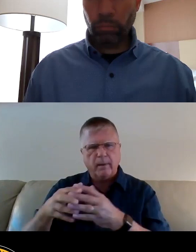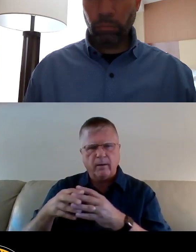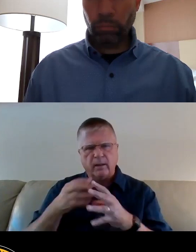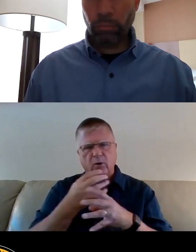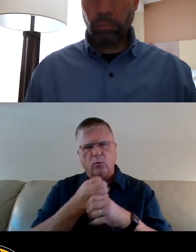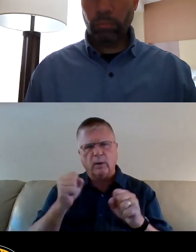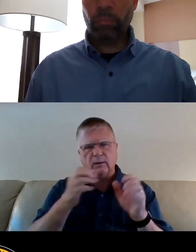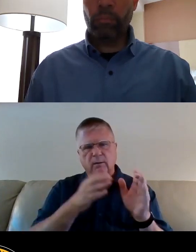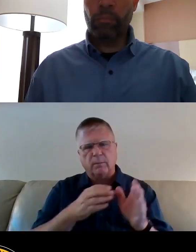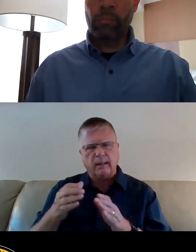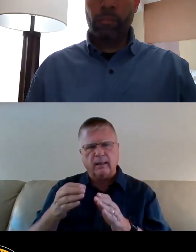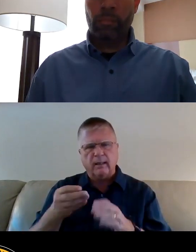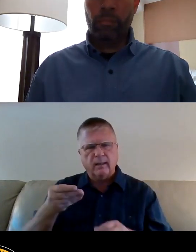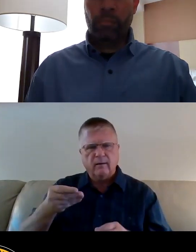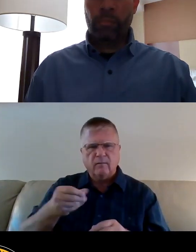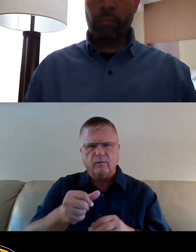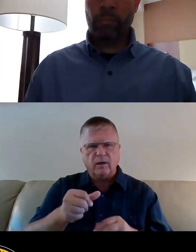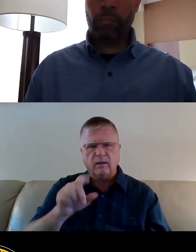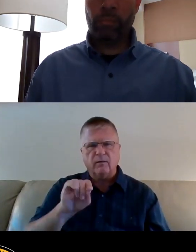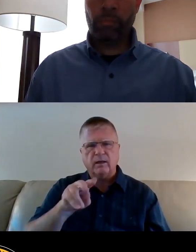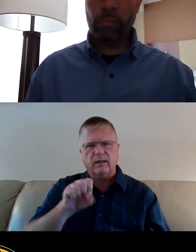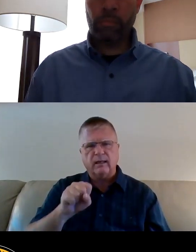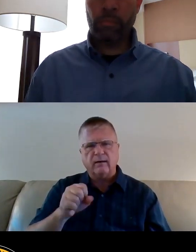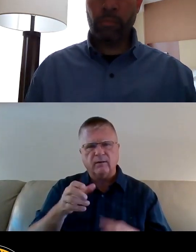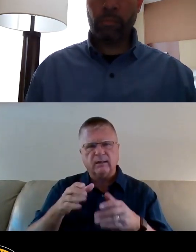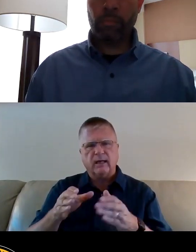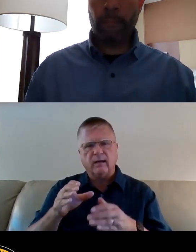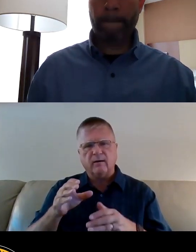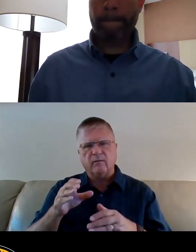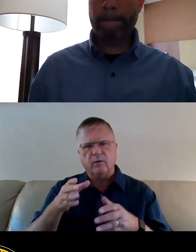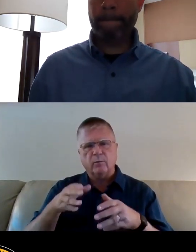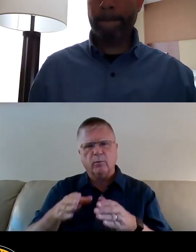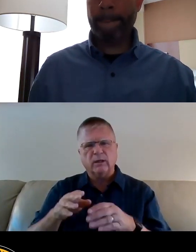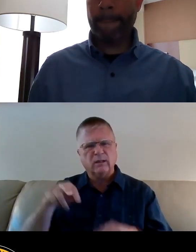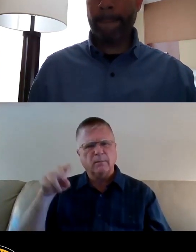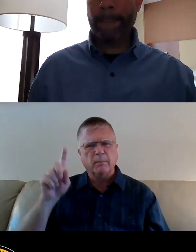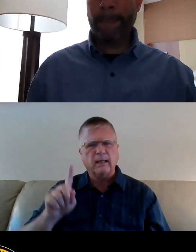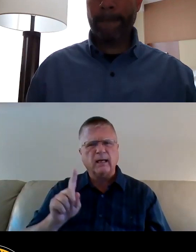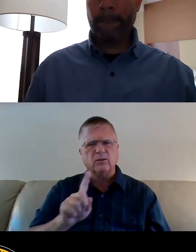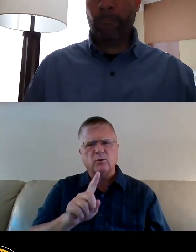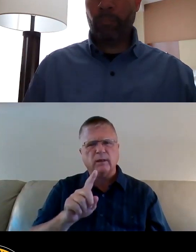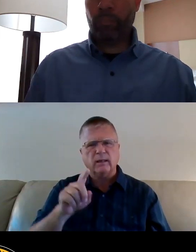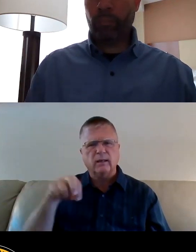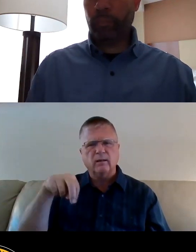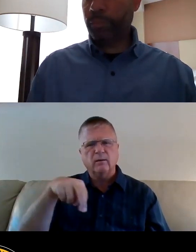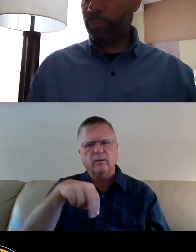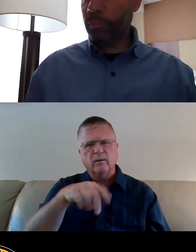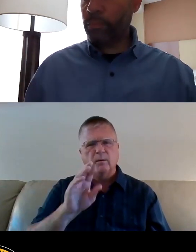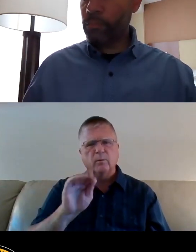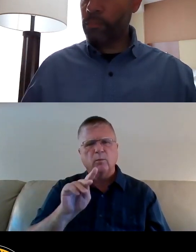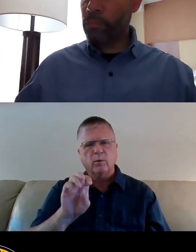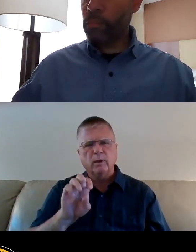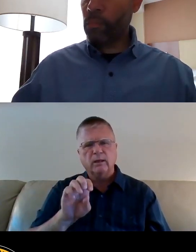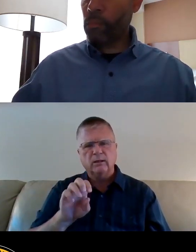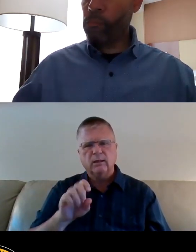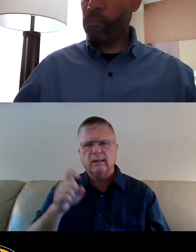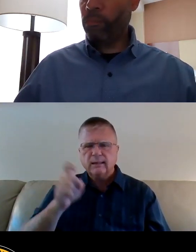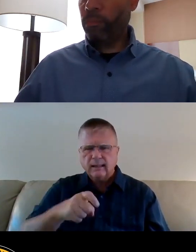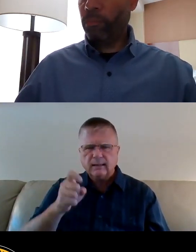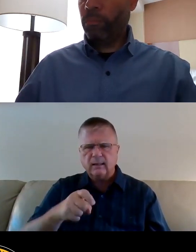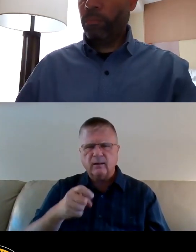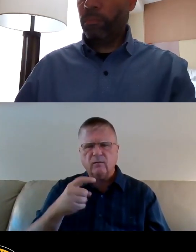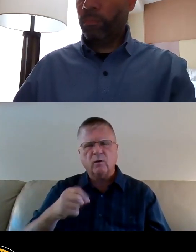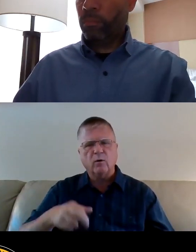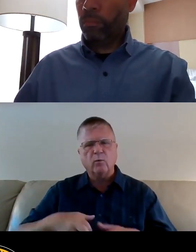for the Davis Avenue Bridge, Pedestrian Bridge is a community necessity, and not only for our residents of Brighton Heights, but our